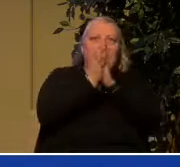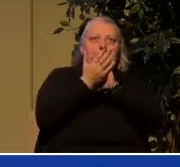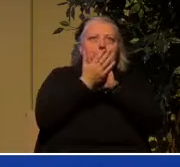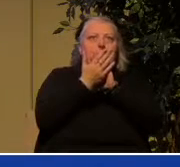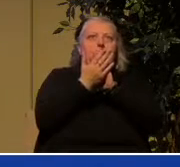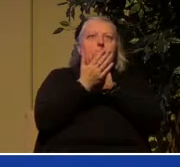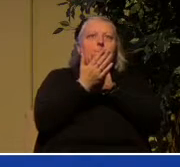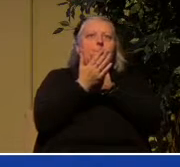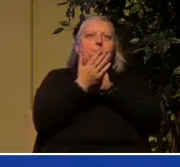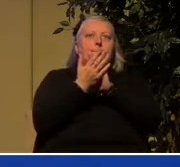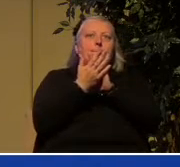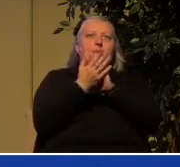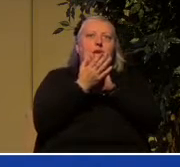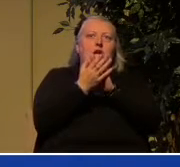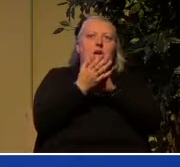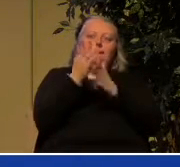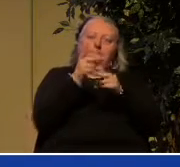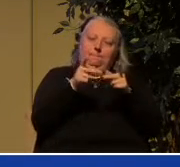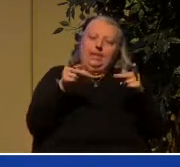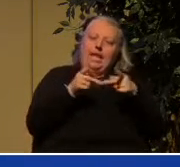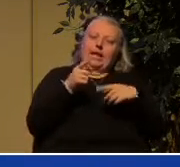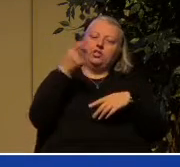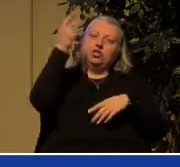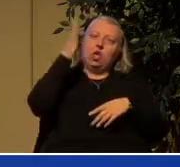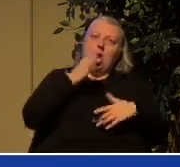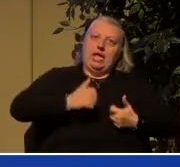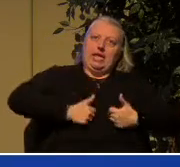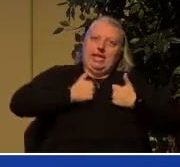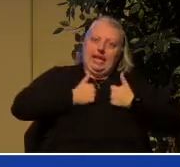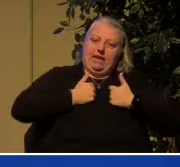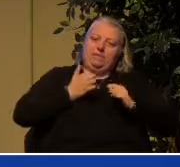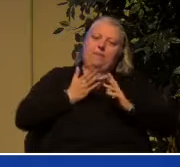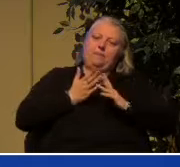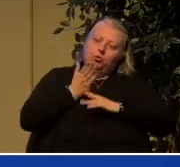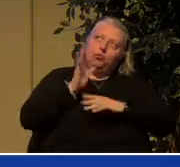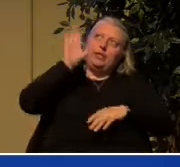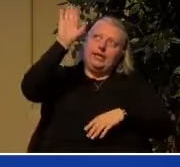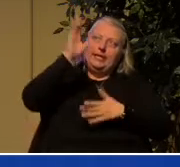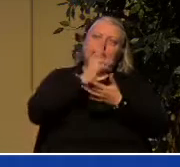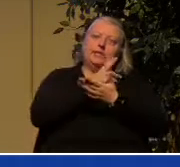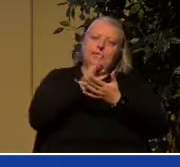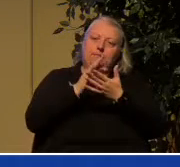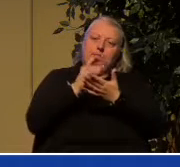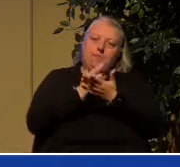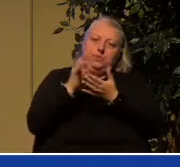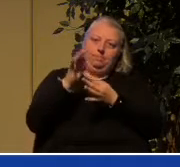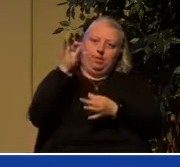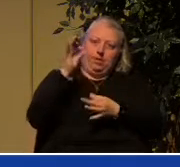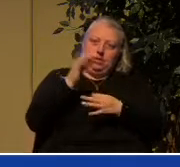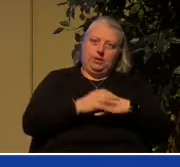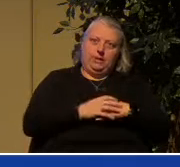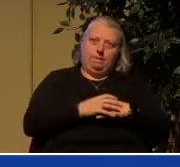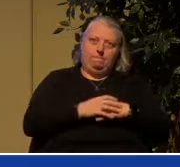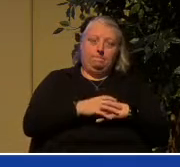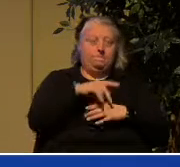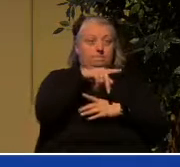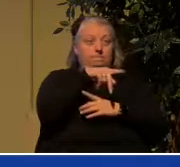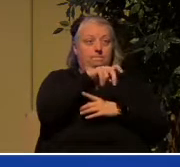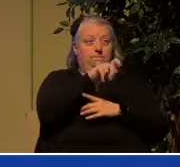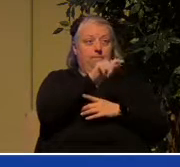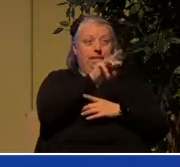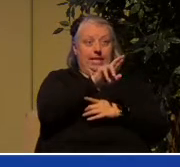in which God lives by his spirit Peter same theme